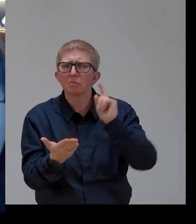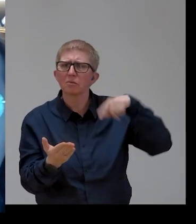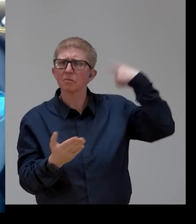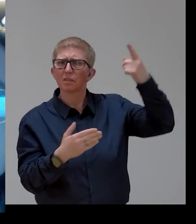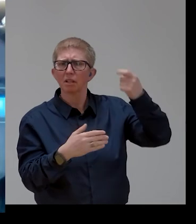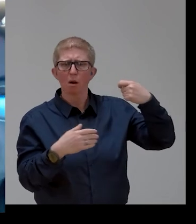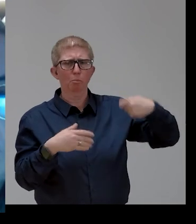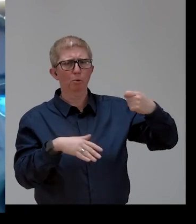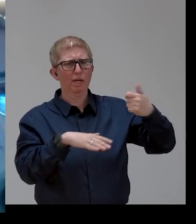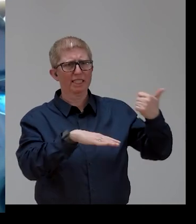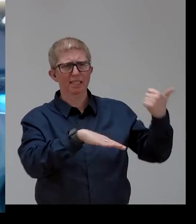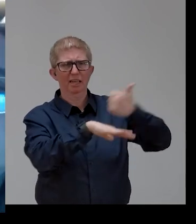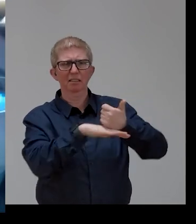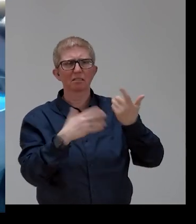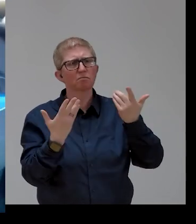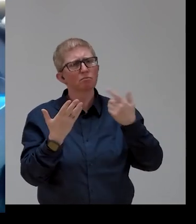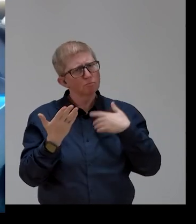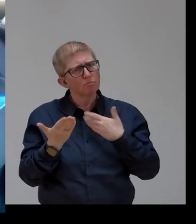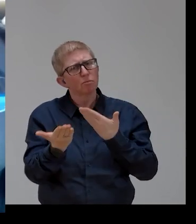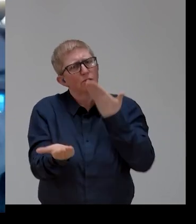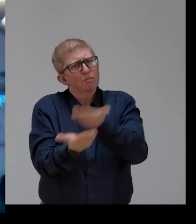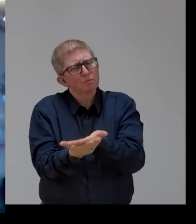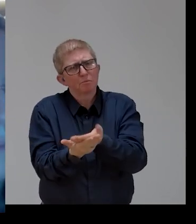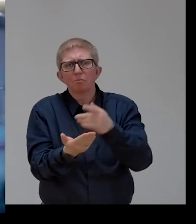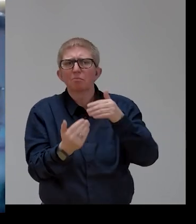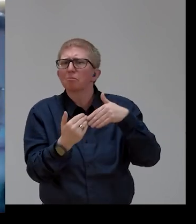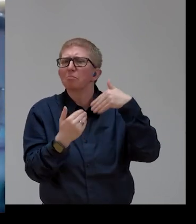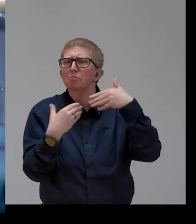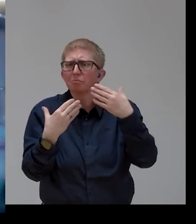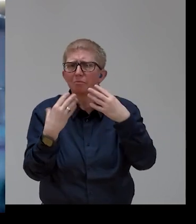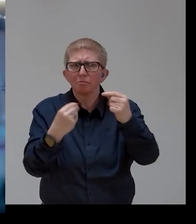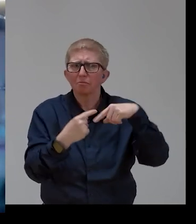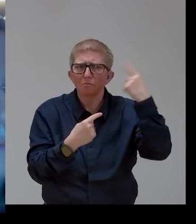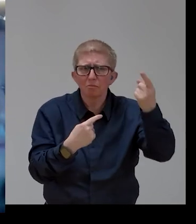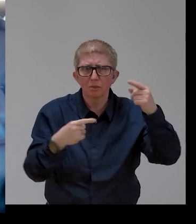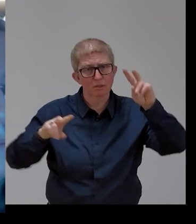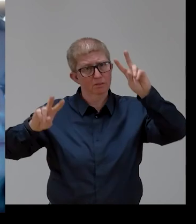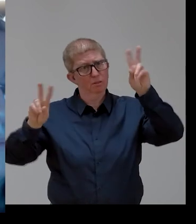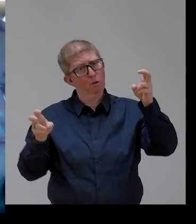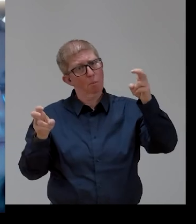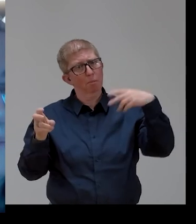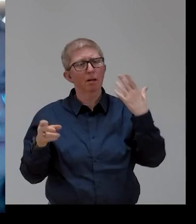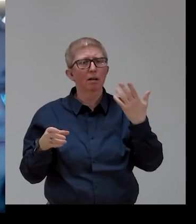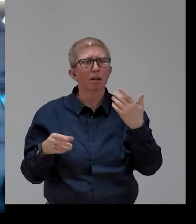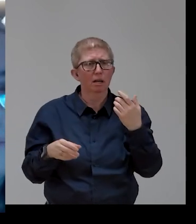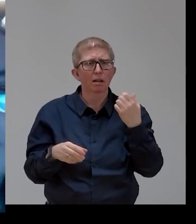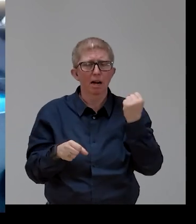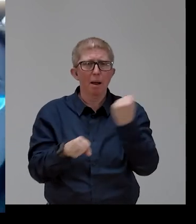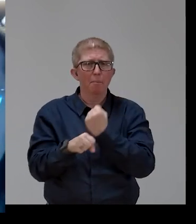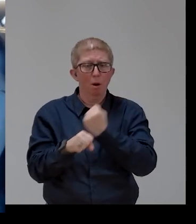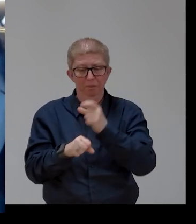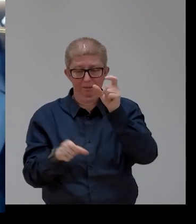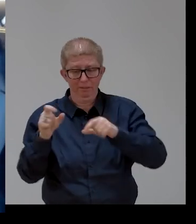Council's recommendations with regard to the employment of persons with a disability in the post-Corona